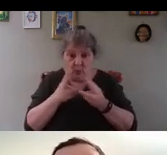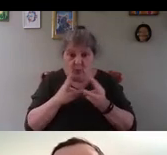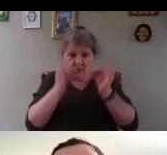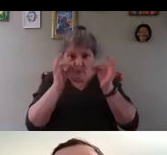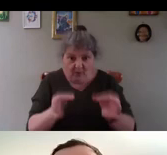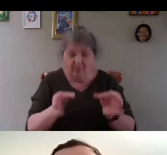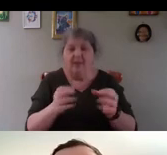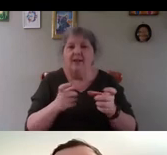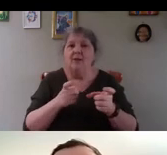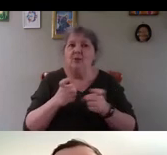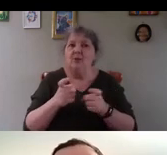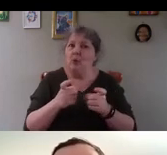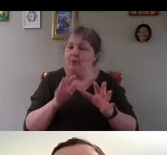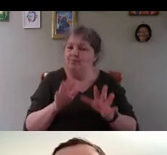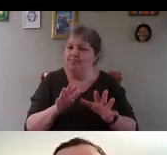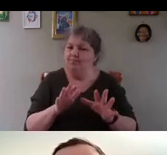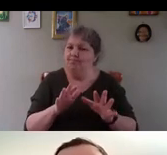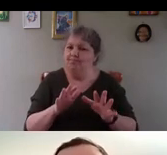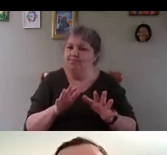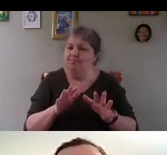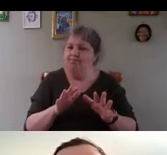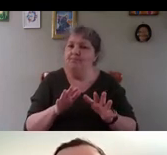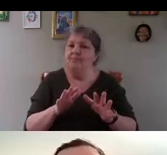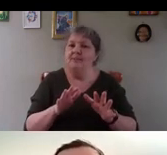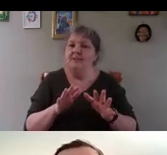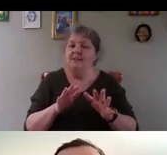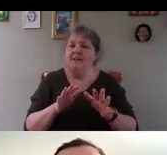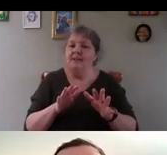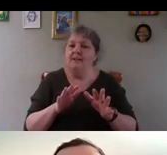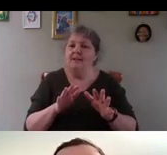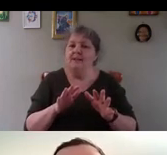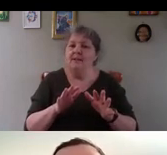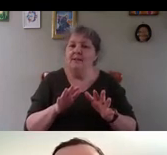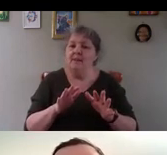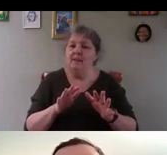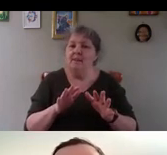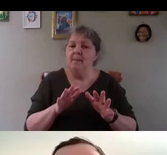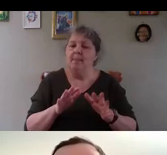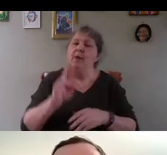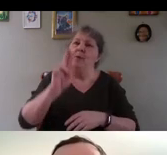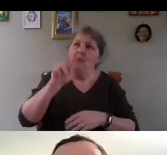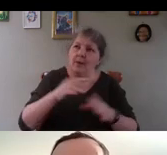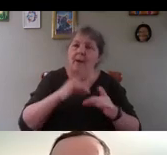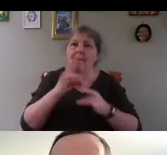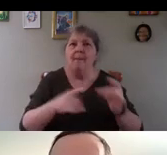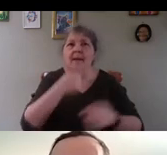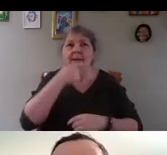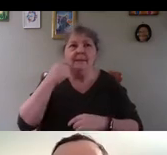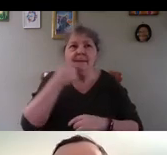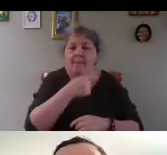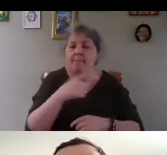well-oiled, but you could make a simplest one